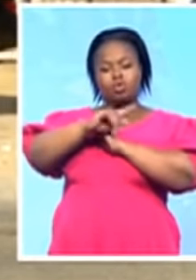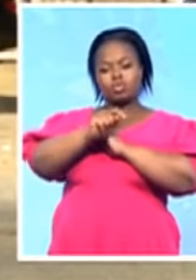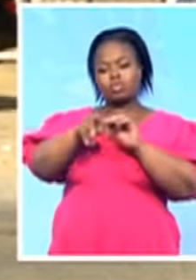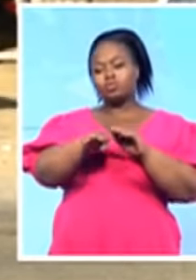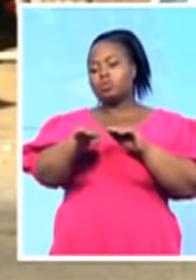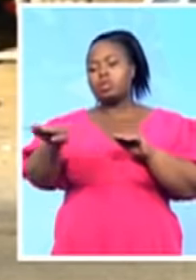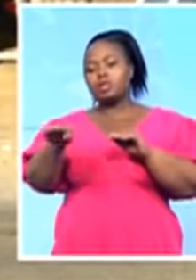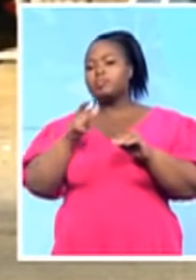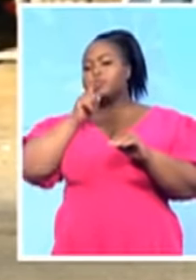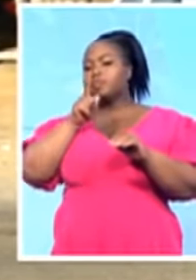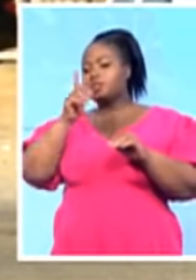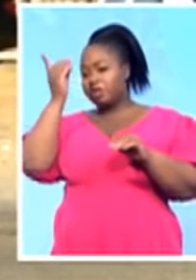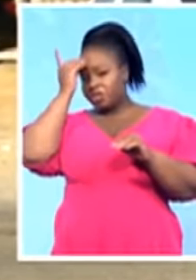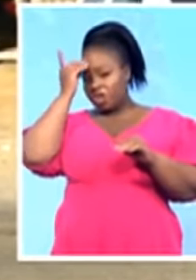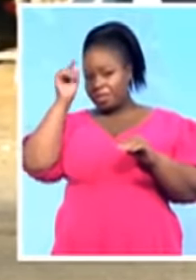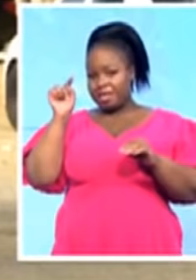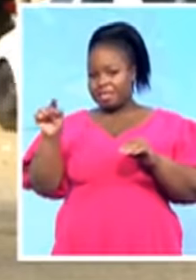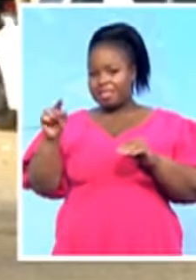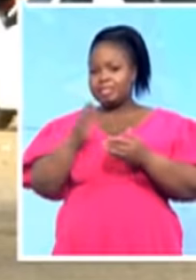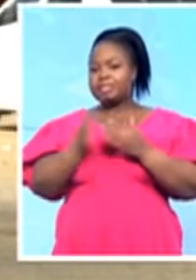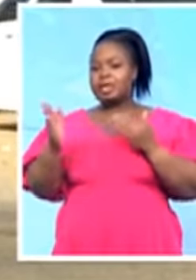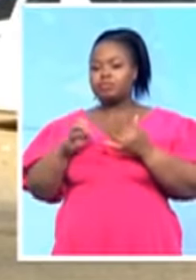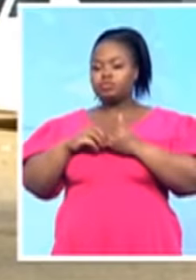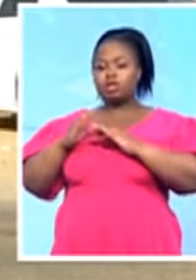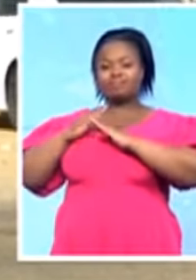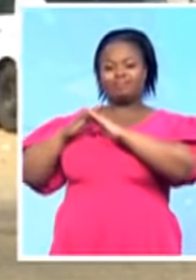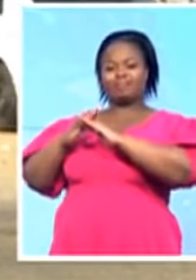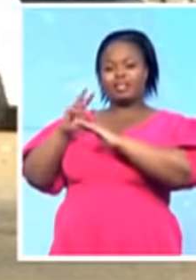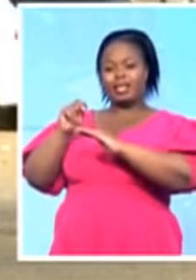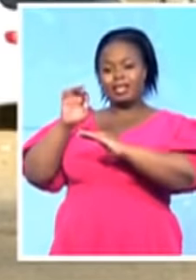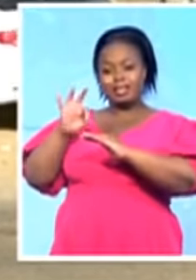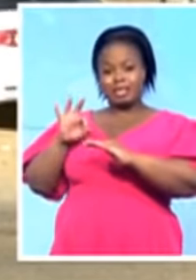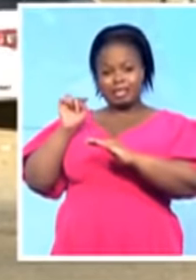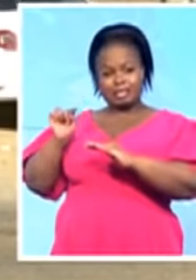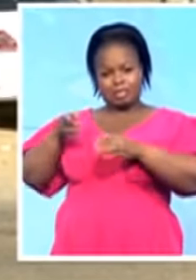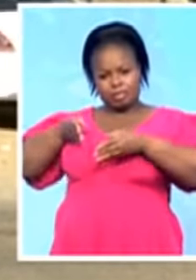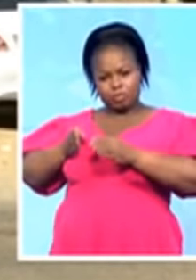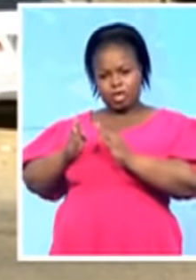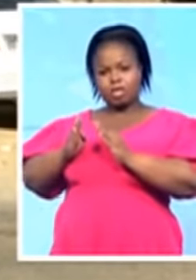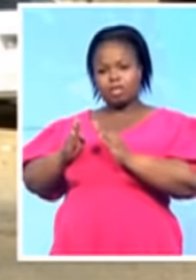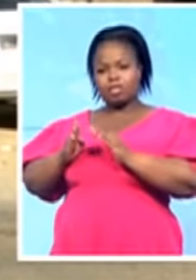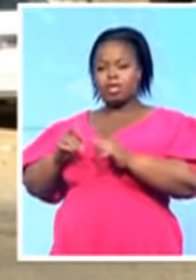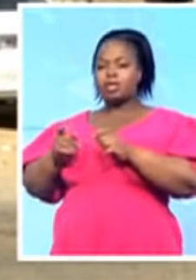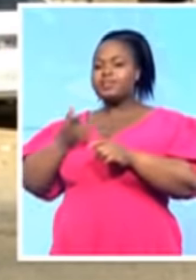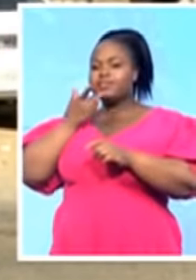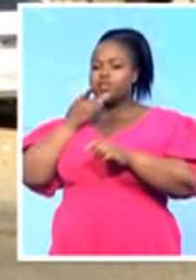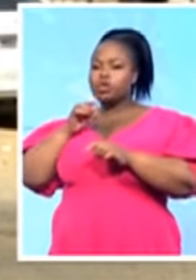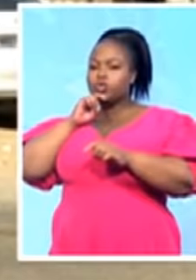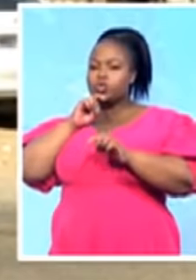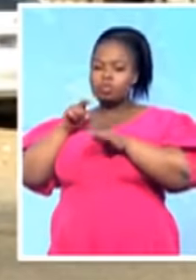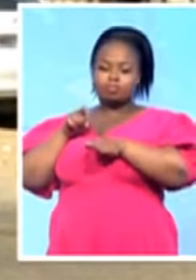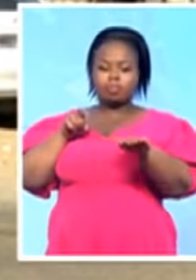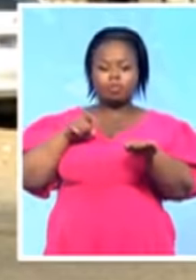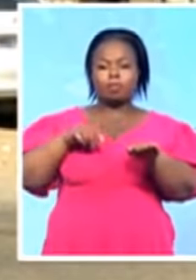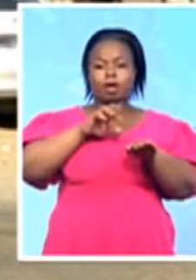avoid the N3 because of the disruptions on that side were opting to try to use the R103 as an alternative route.